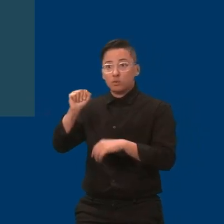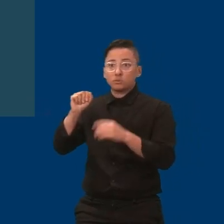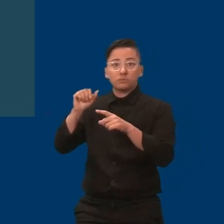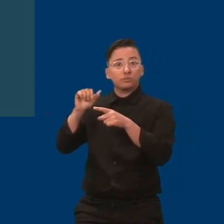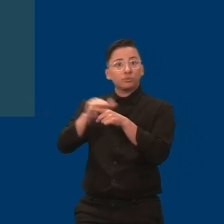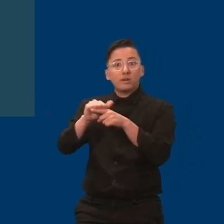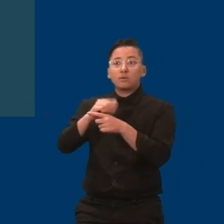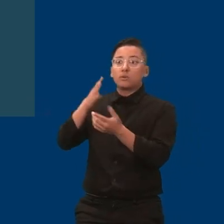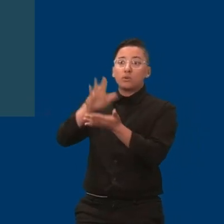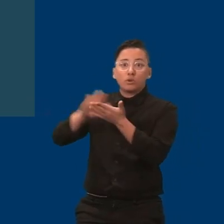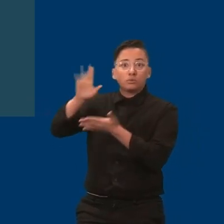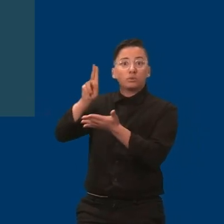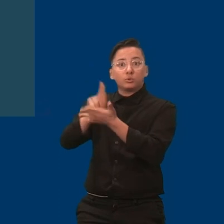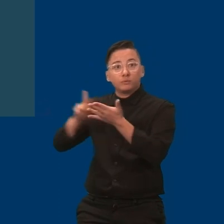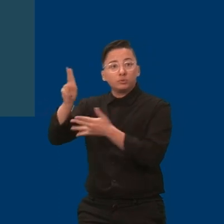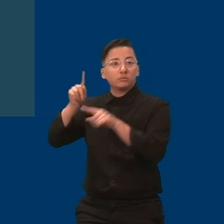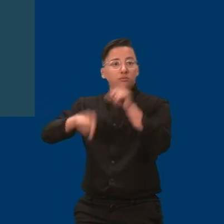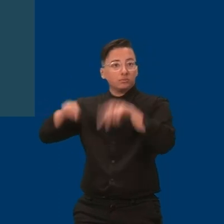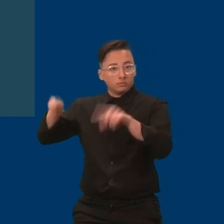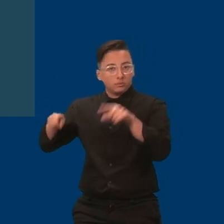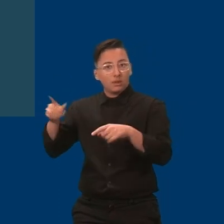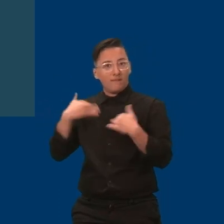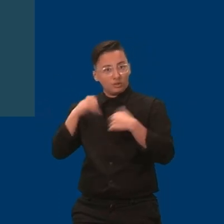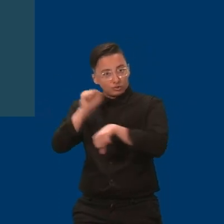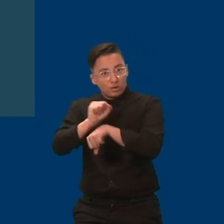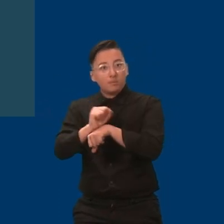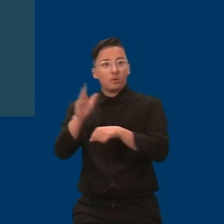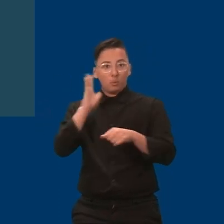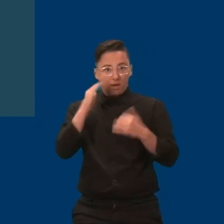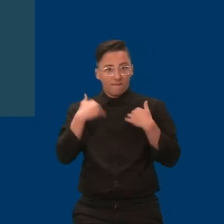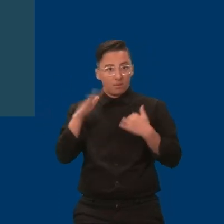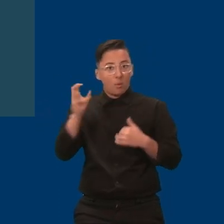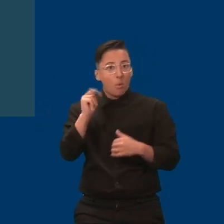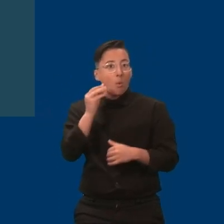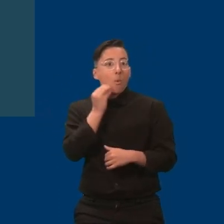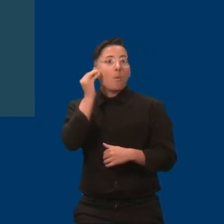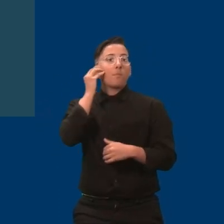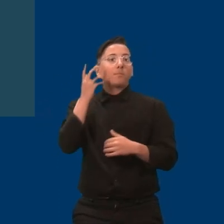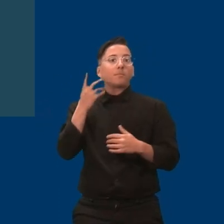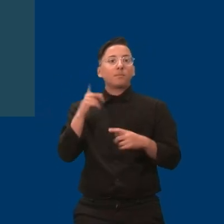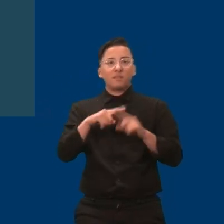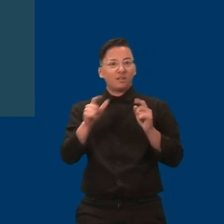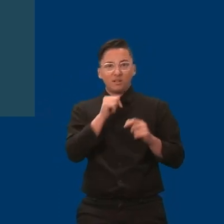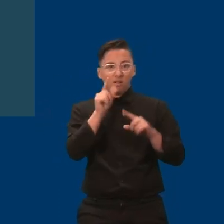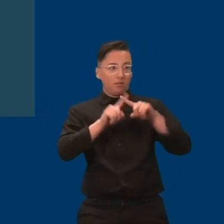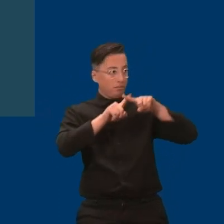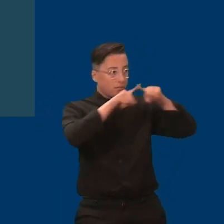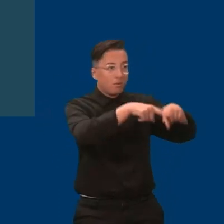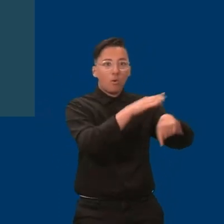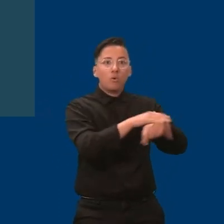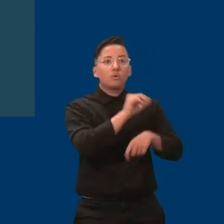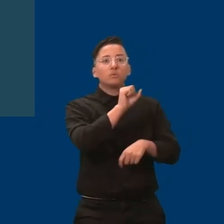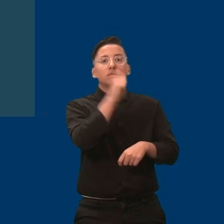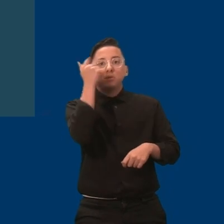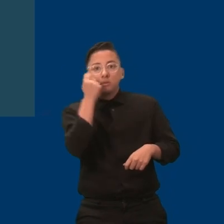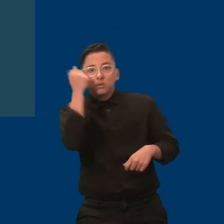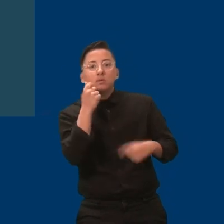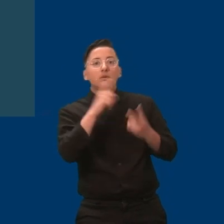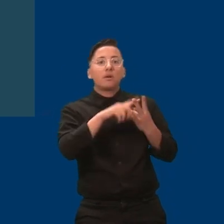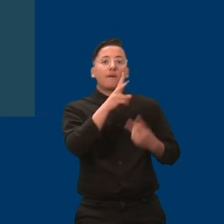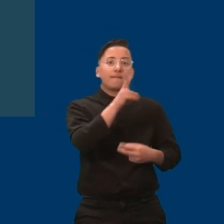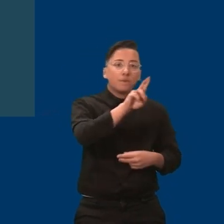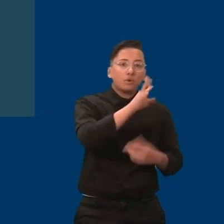employed, live in homes of their own, and rely less on government supports like SSI and vocational rehabilitation.